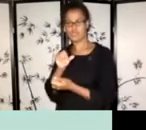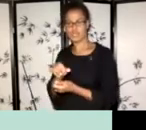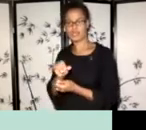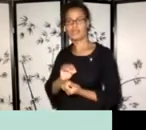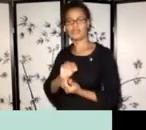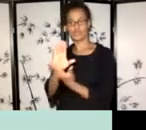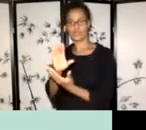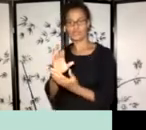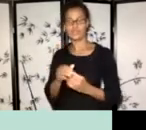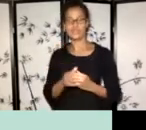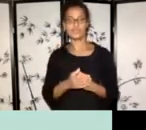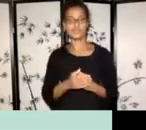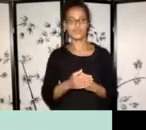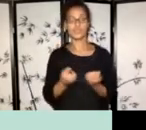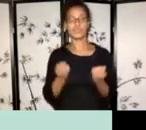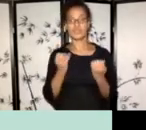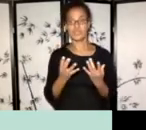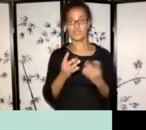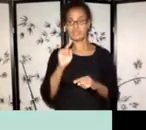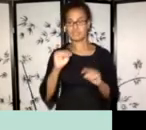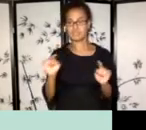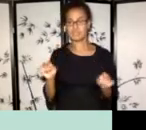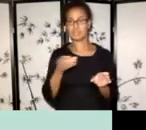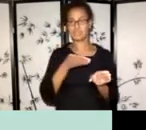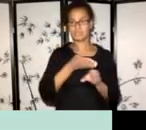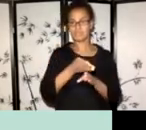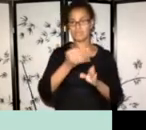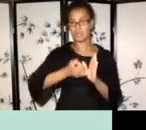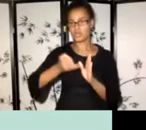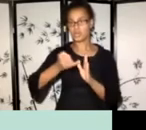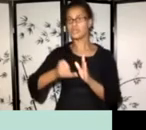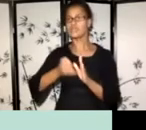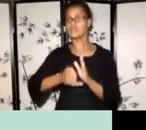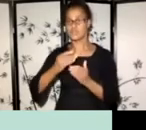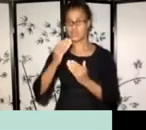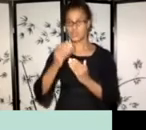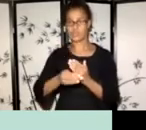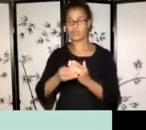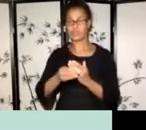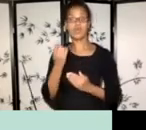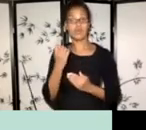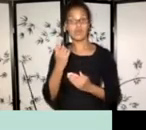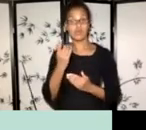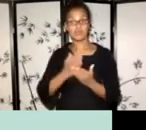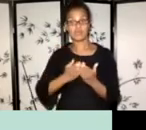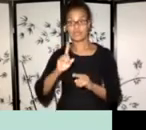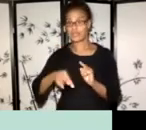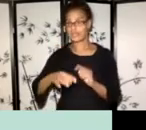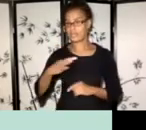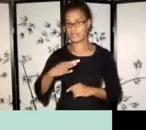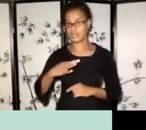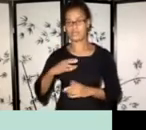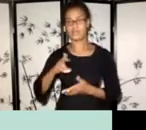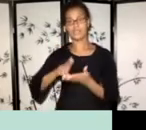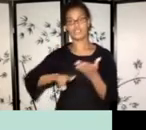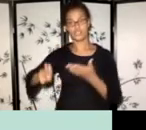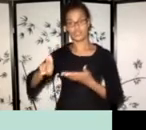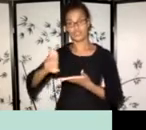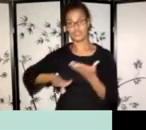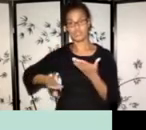are some things that are not eligible. Students, universities, and colleges, um, are not eligible, uh,